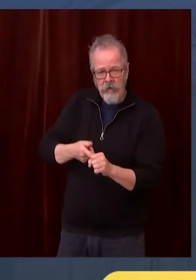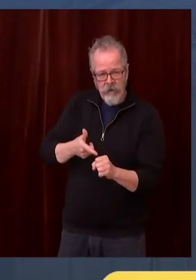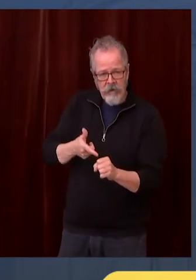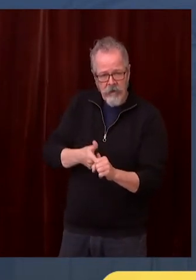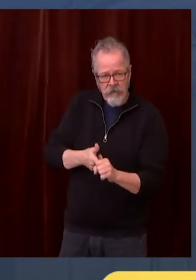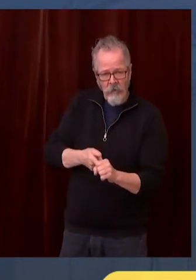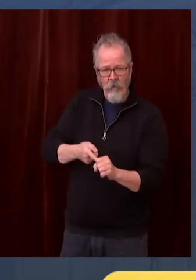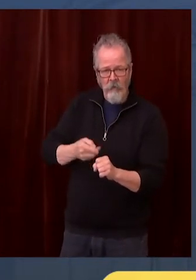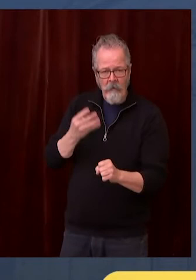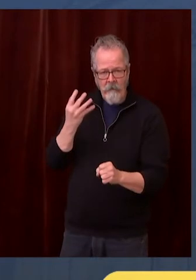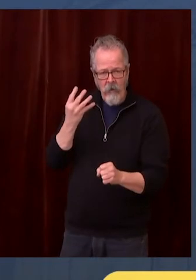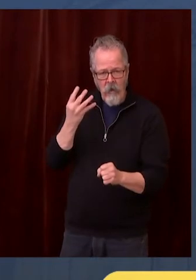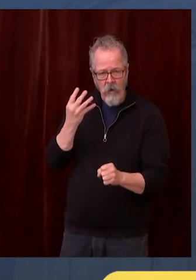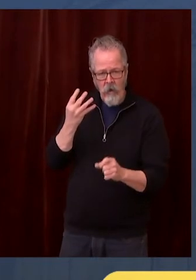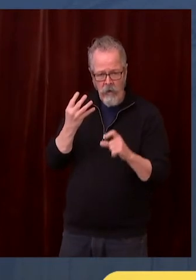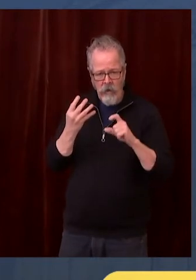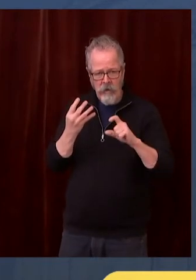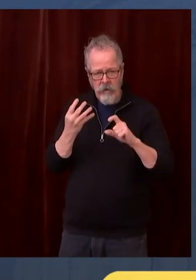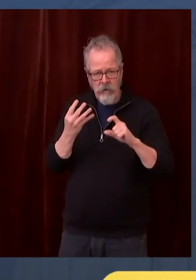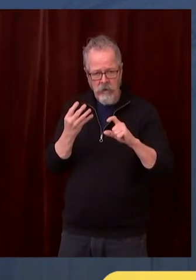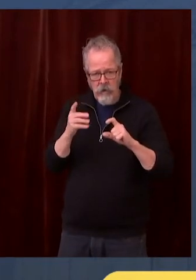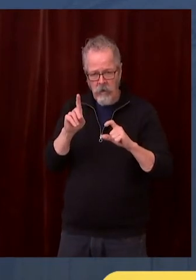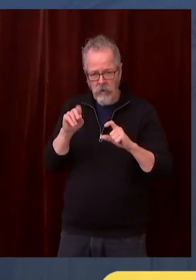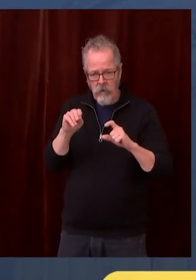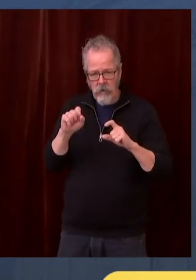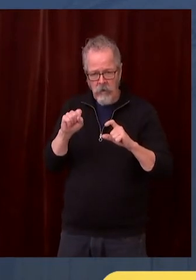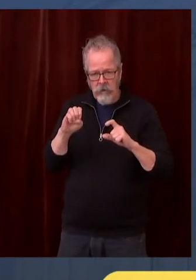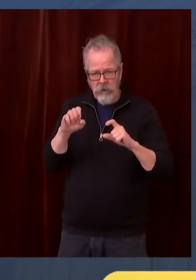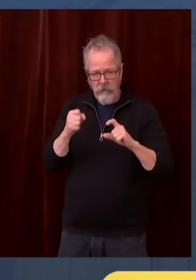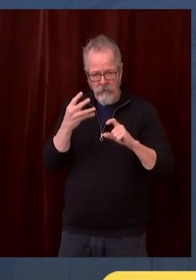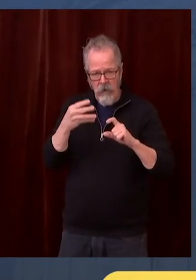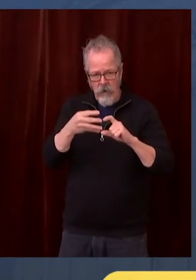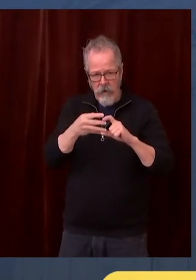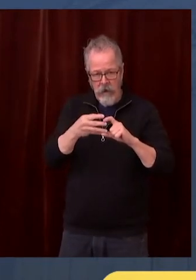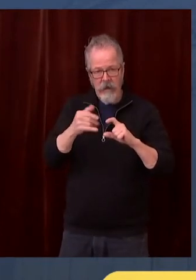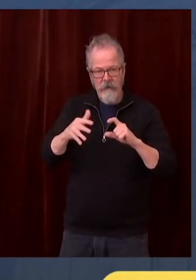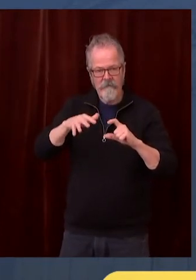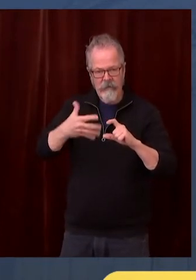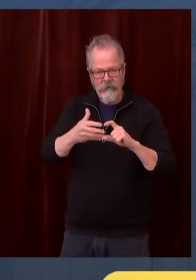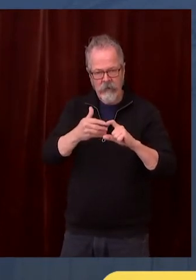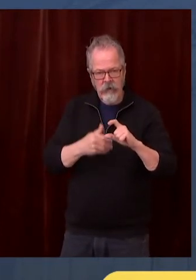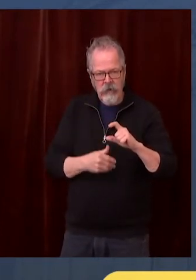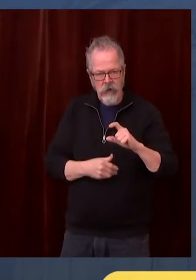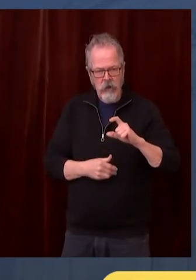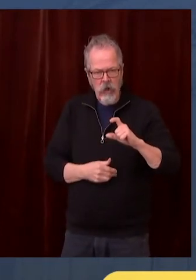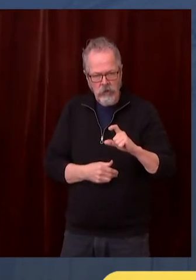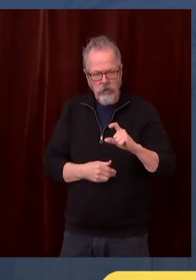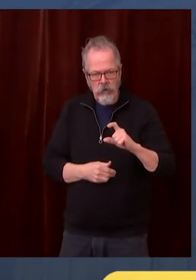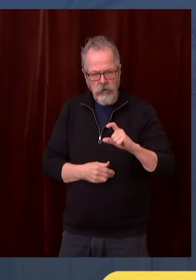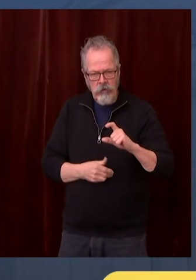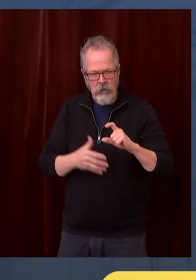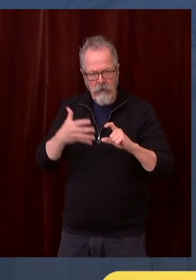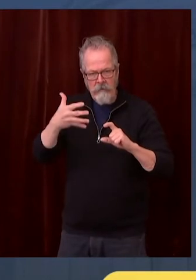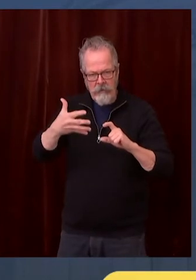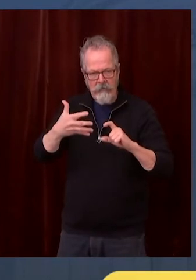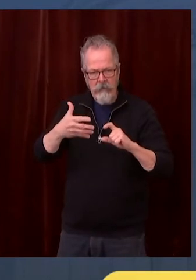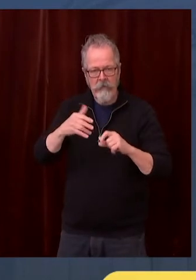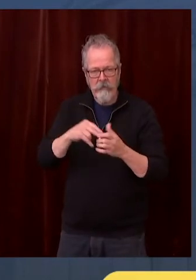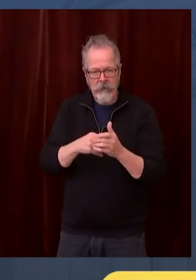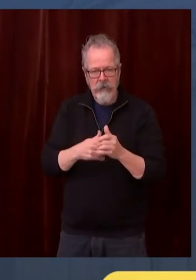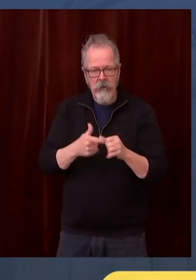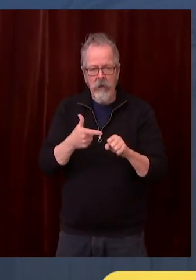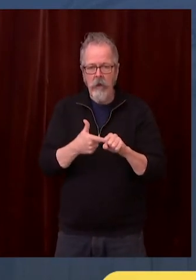So this is really great news that in such short order, the Biden administration has been able to produce an increase of